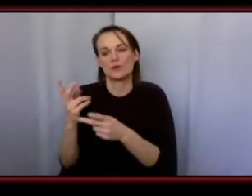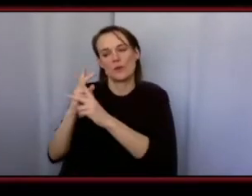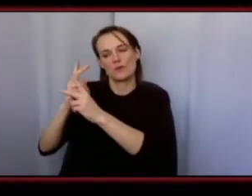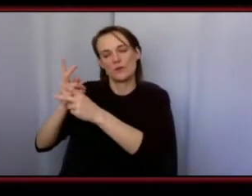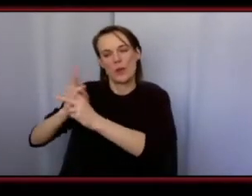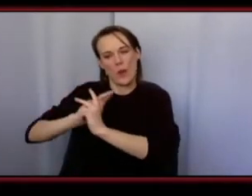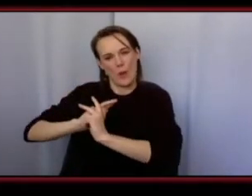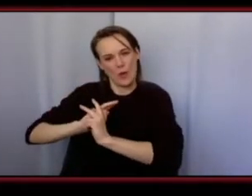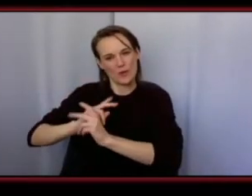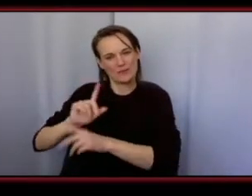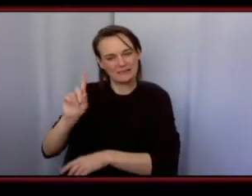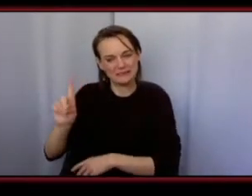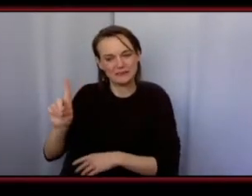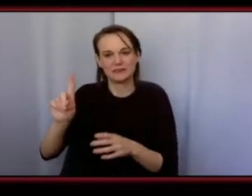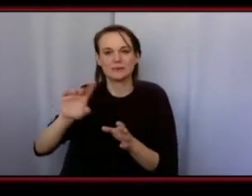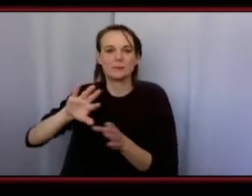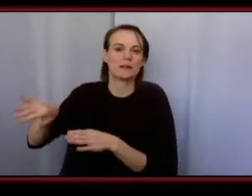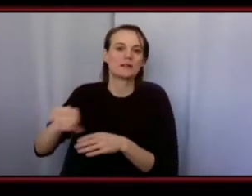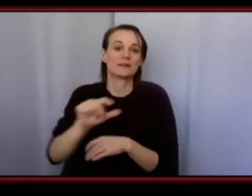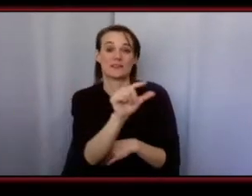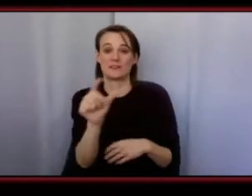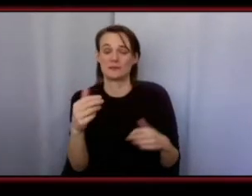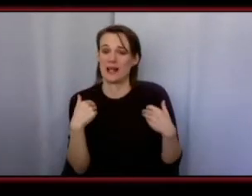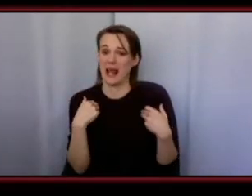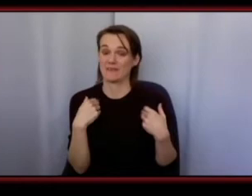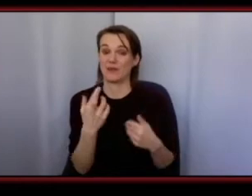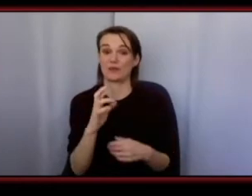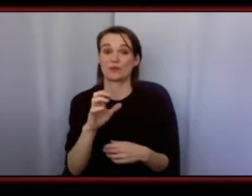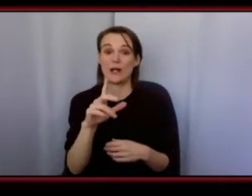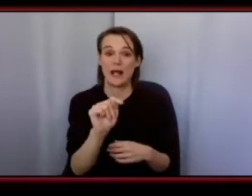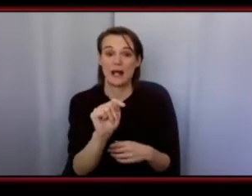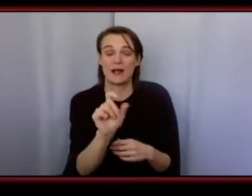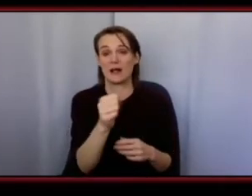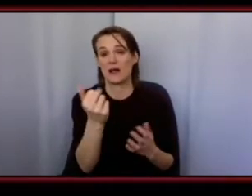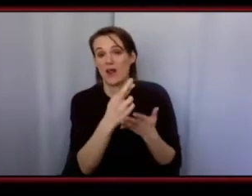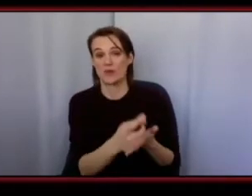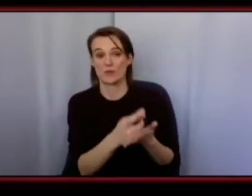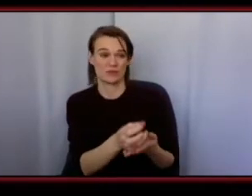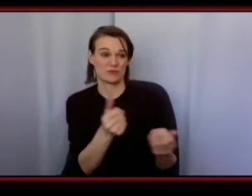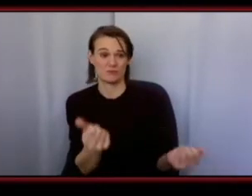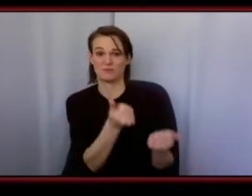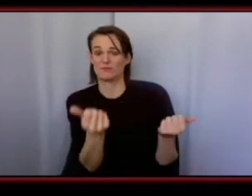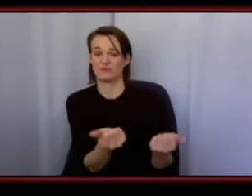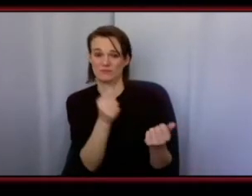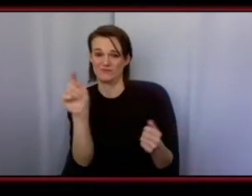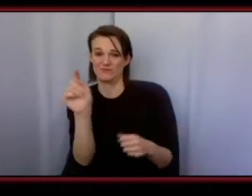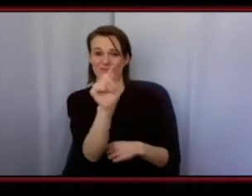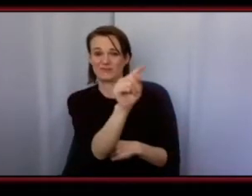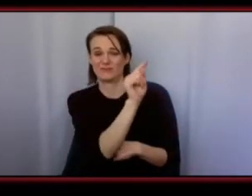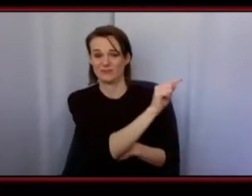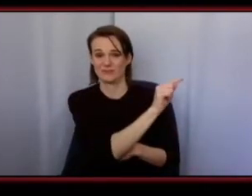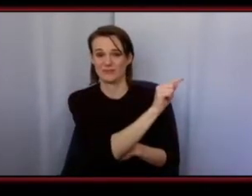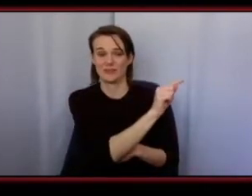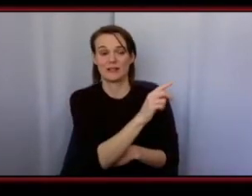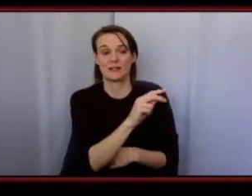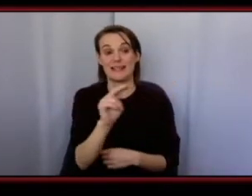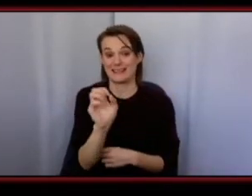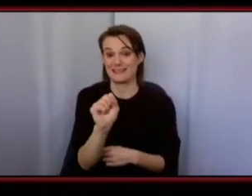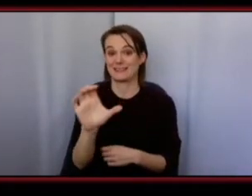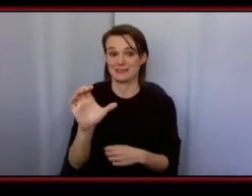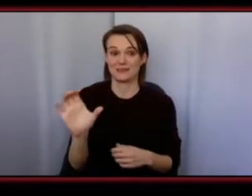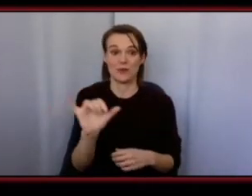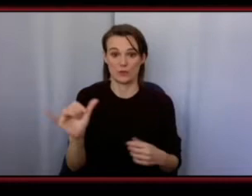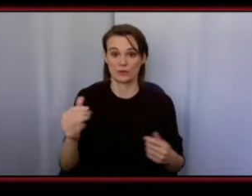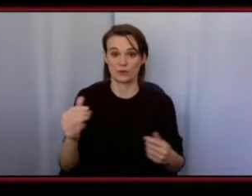look for grants the government have a lot of resources out there and like what you have at nscc as well